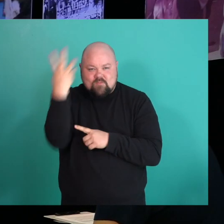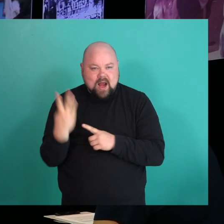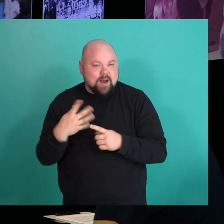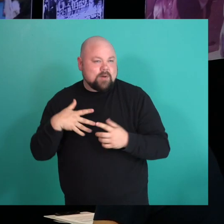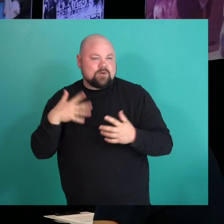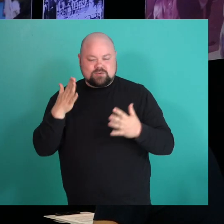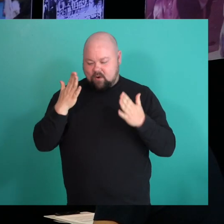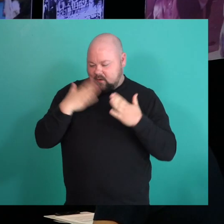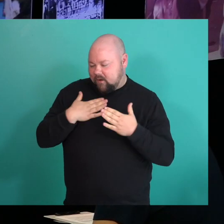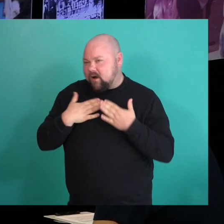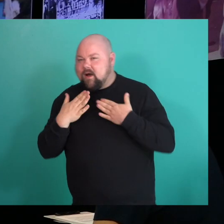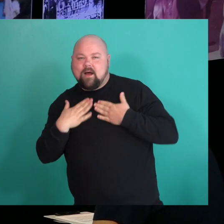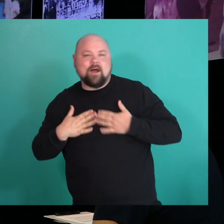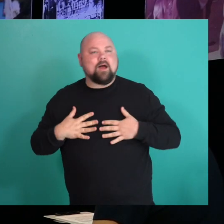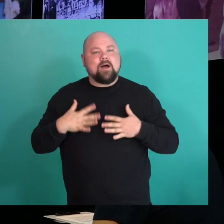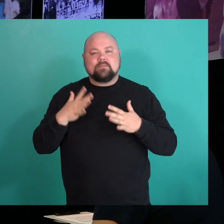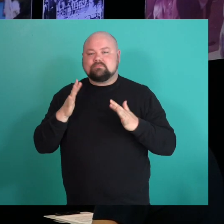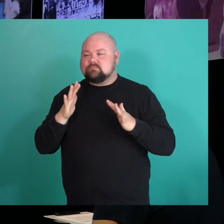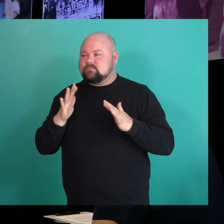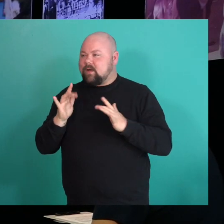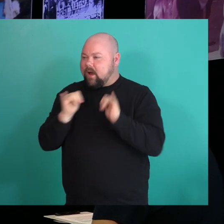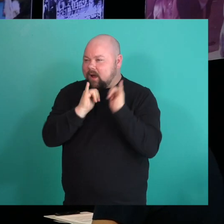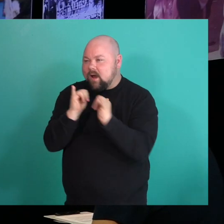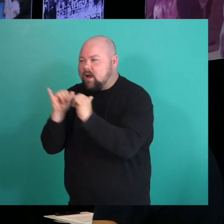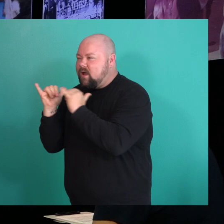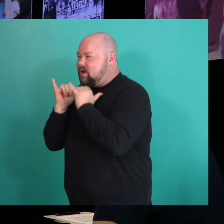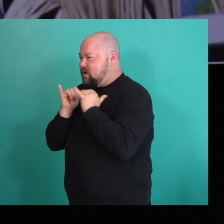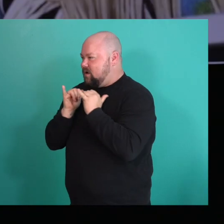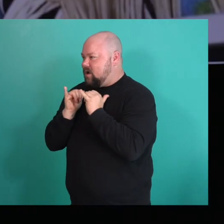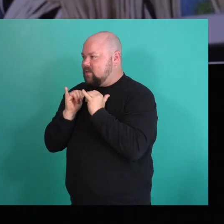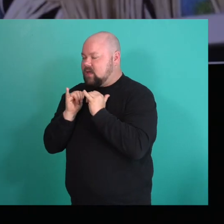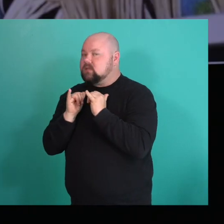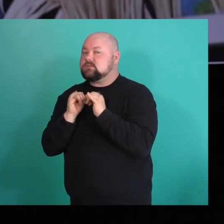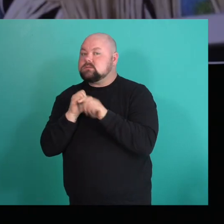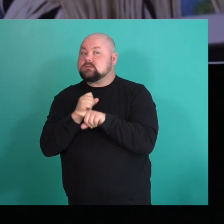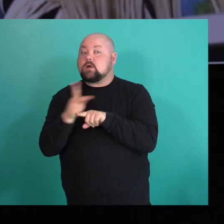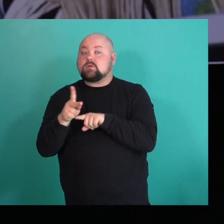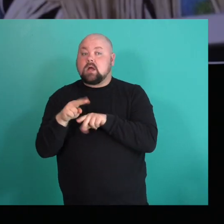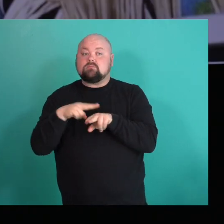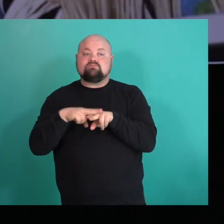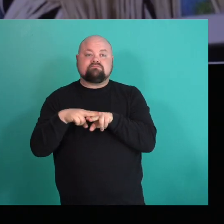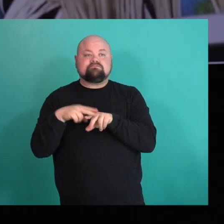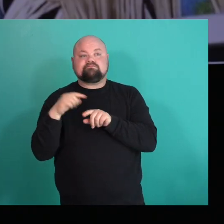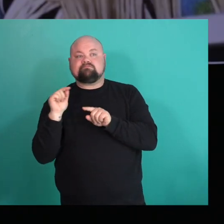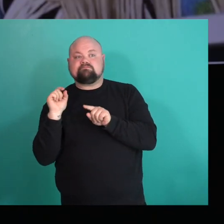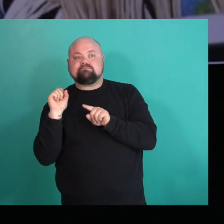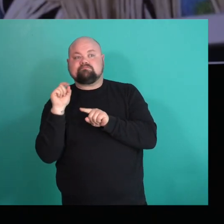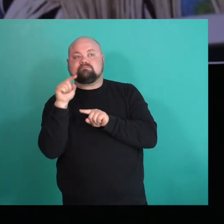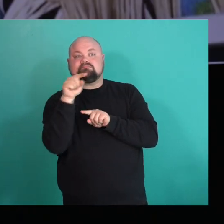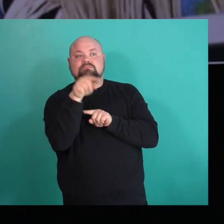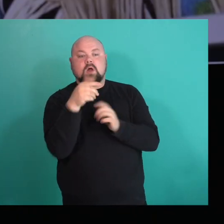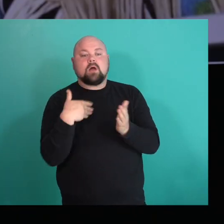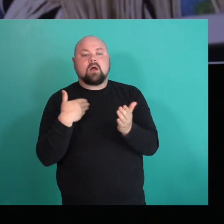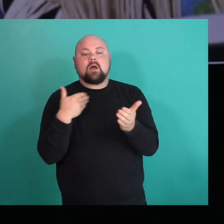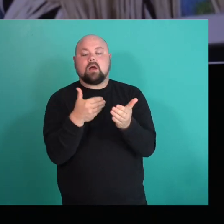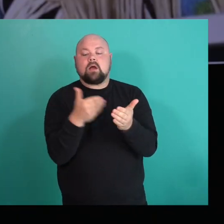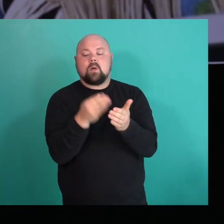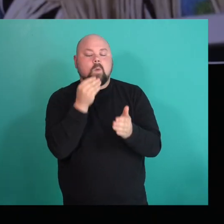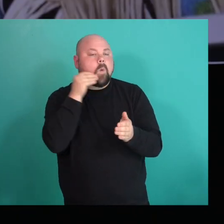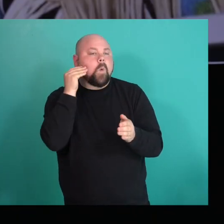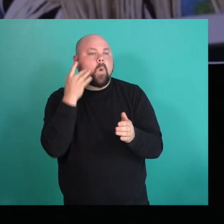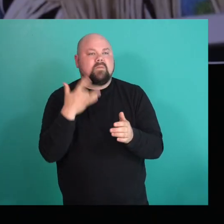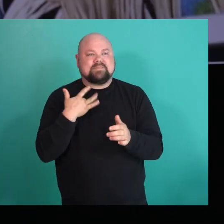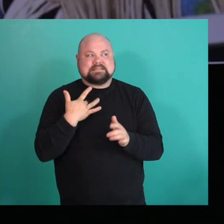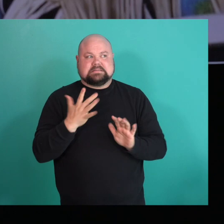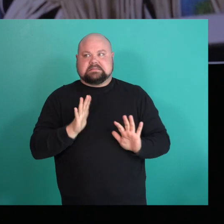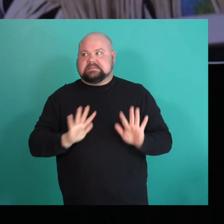that's what you're supposed to be. And then like realizing when you get closer to home, it's like, oh, like, it gets a bit crunchier the further away from Pride